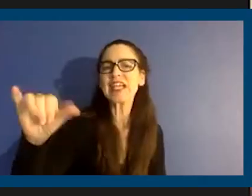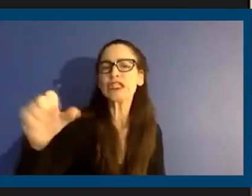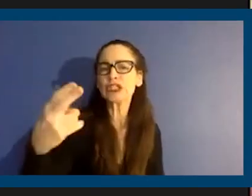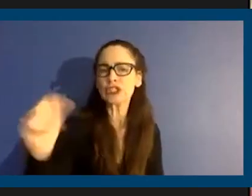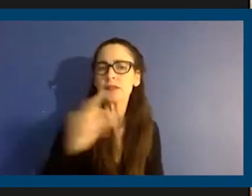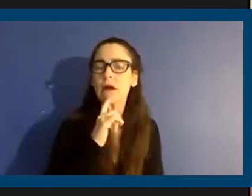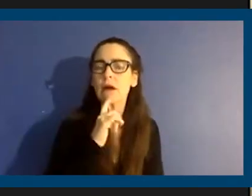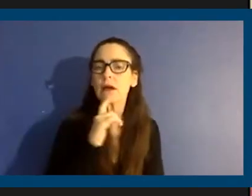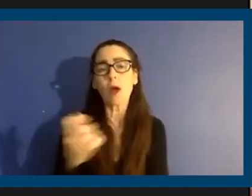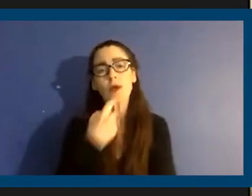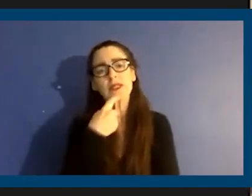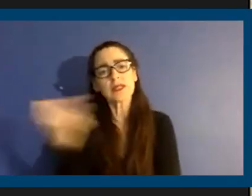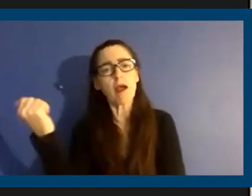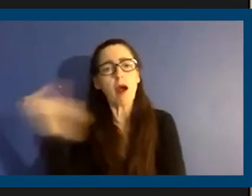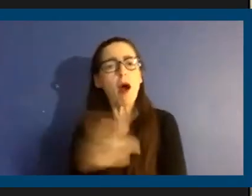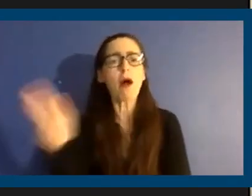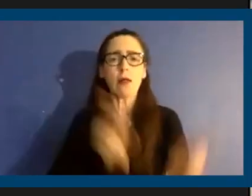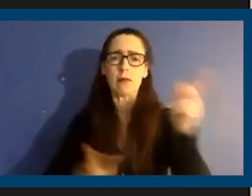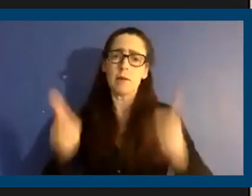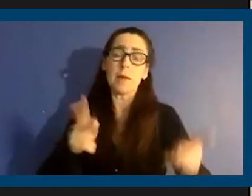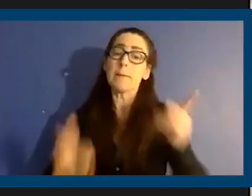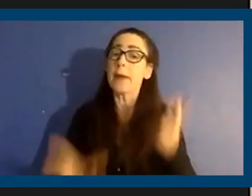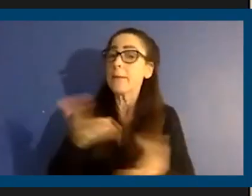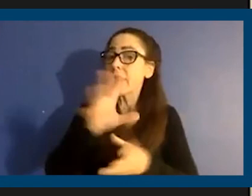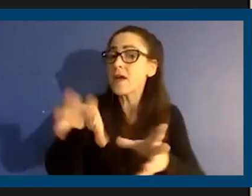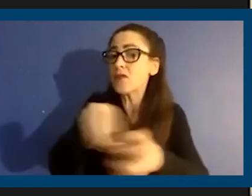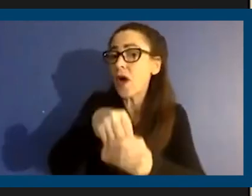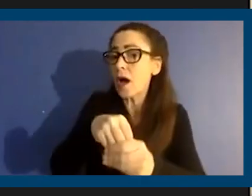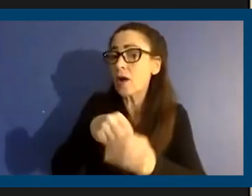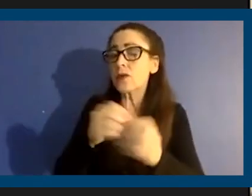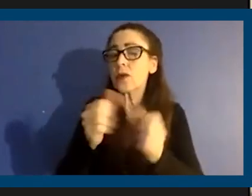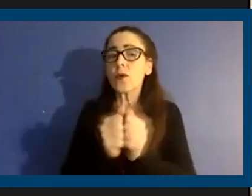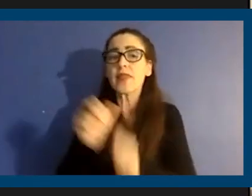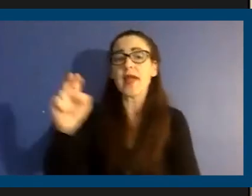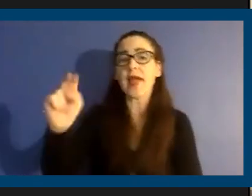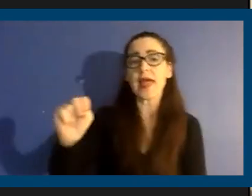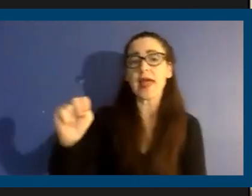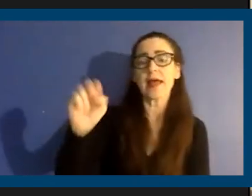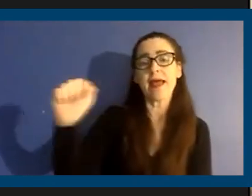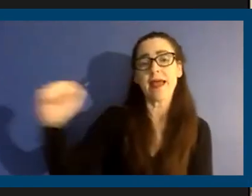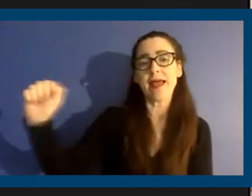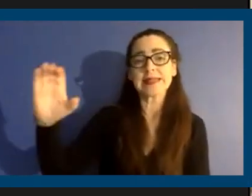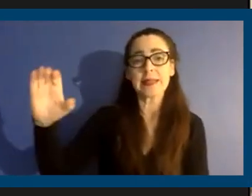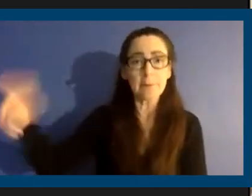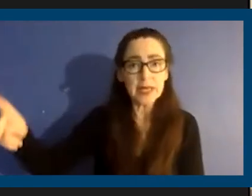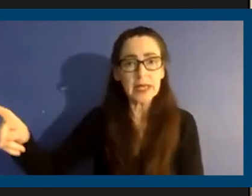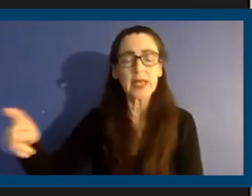want to say to all those people that may be involved with NAACP, BayPAC,